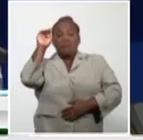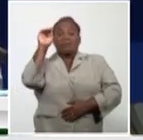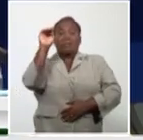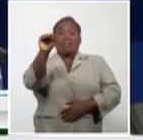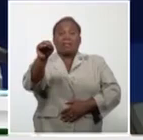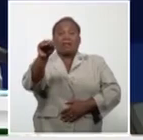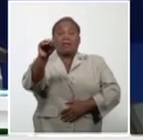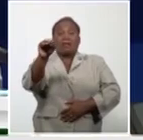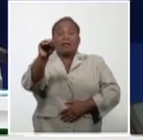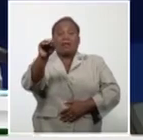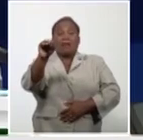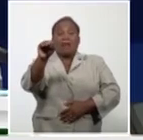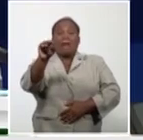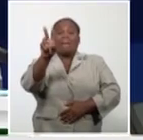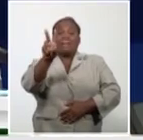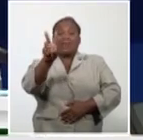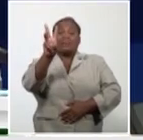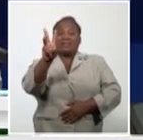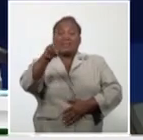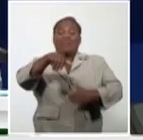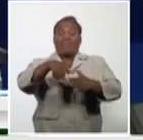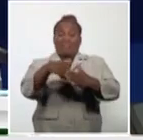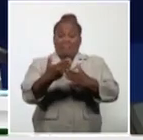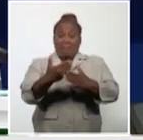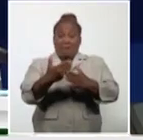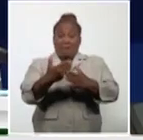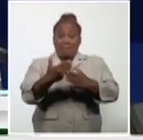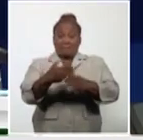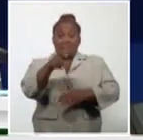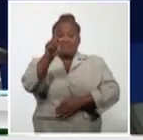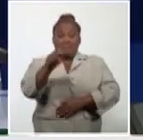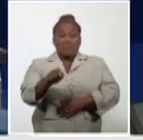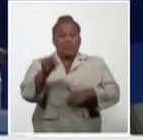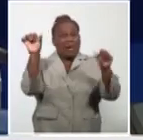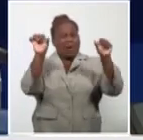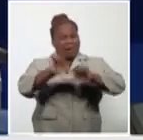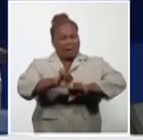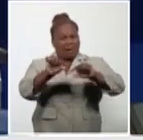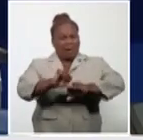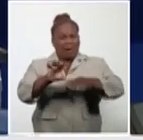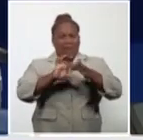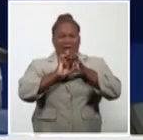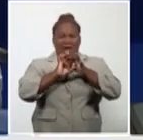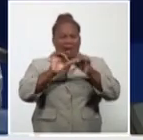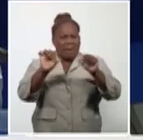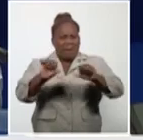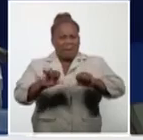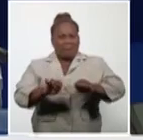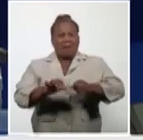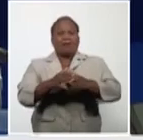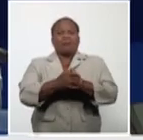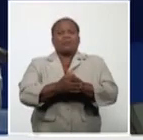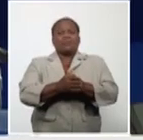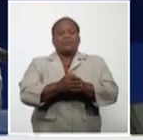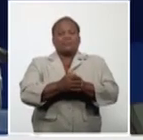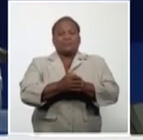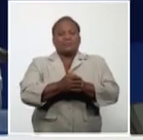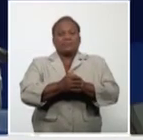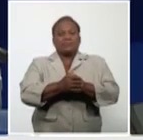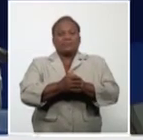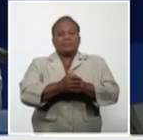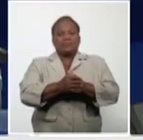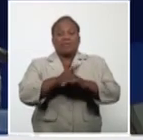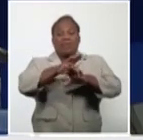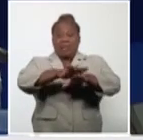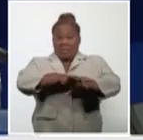23 days. She's one of the patients that we consider critical and reported as critical at one point. And